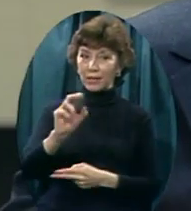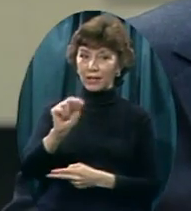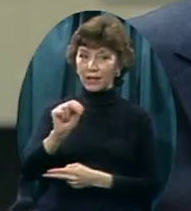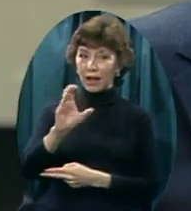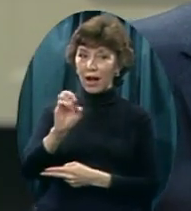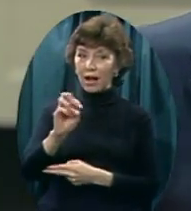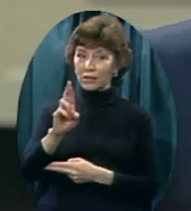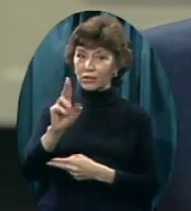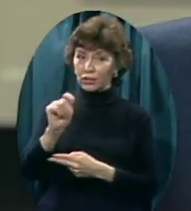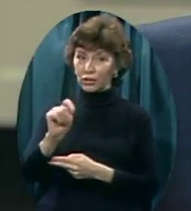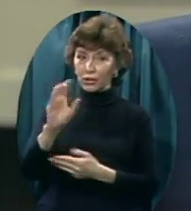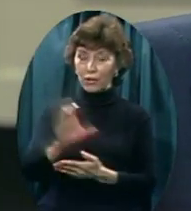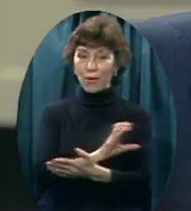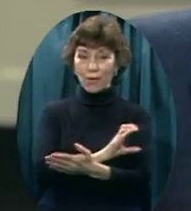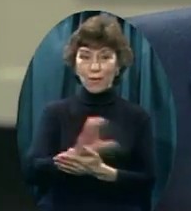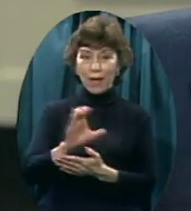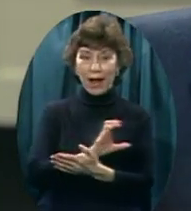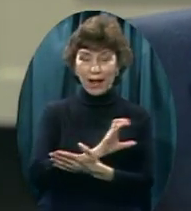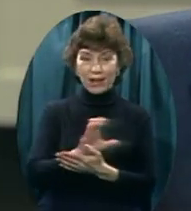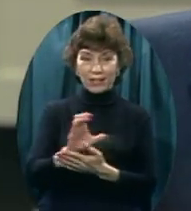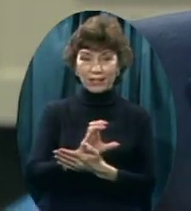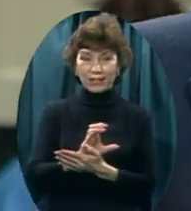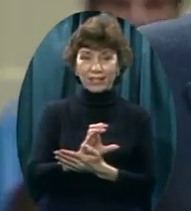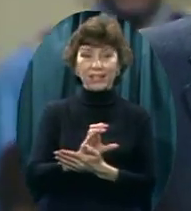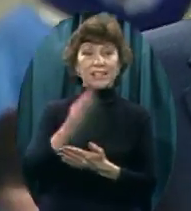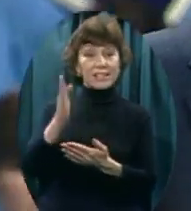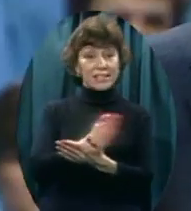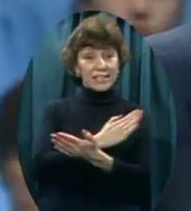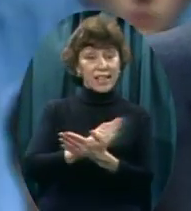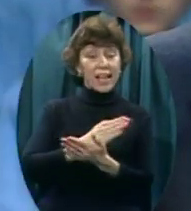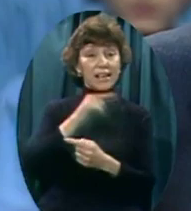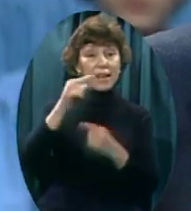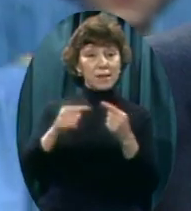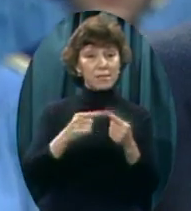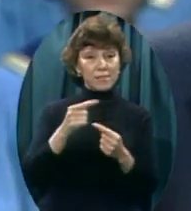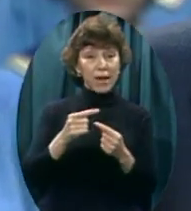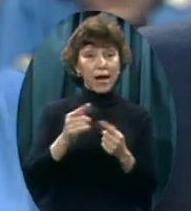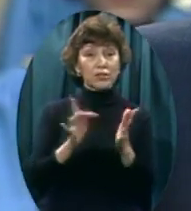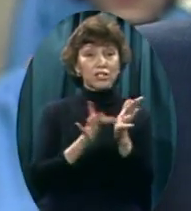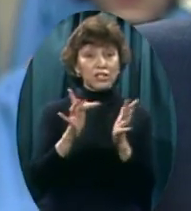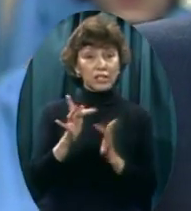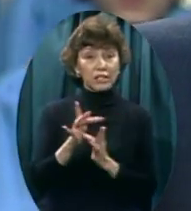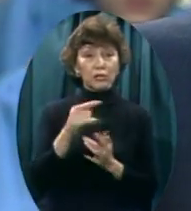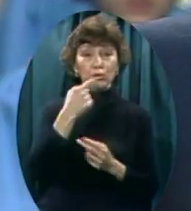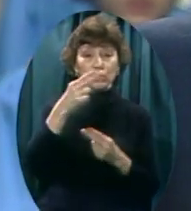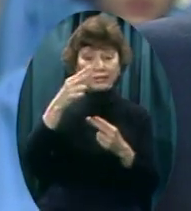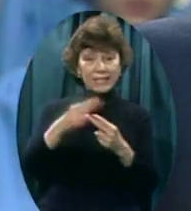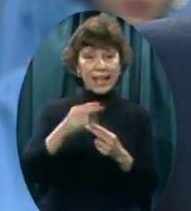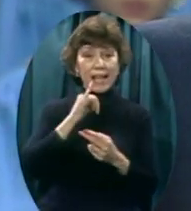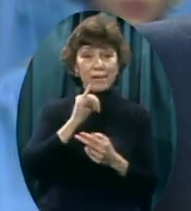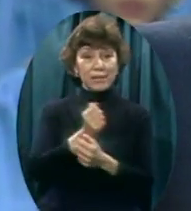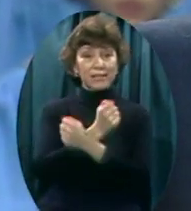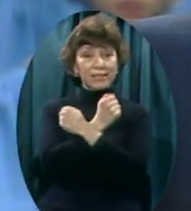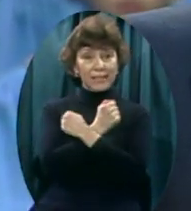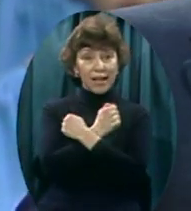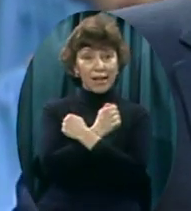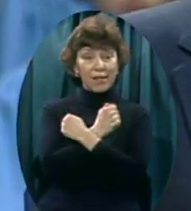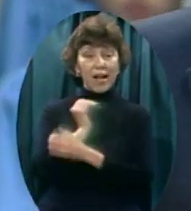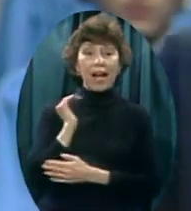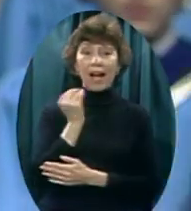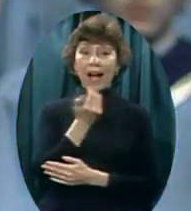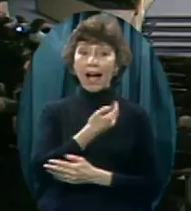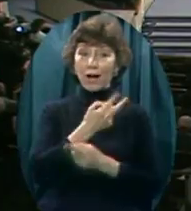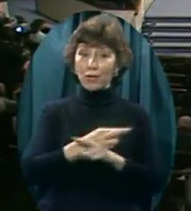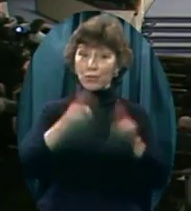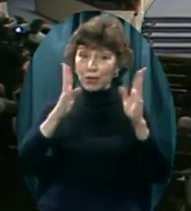whose name is love, the Lord Jesus Christ, our Savior, our Redeemer. Wonderful